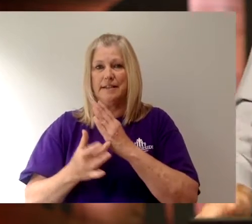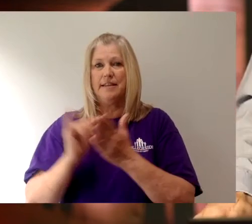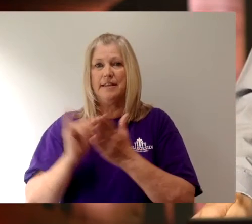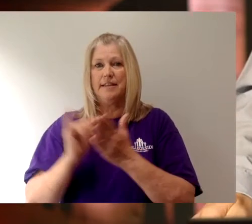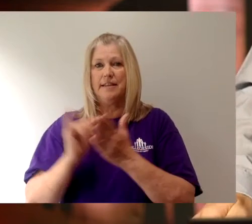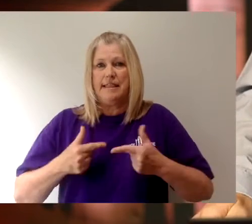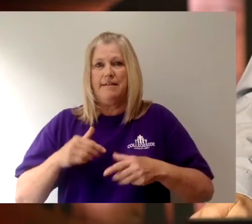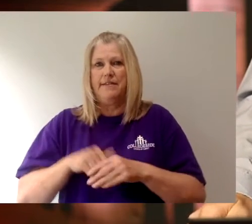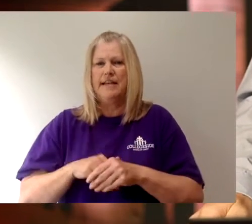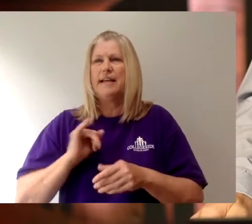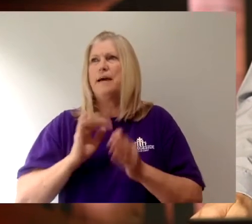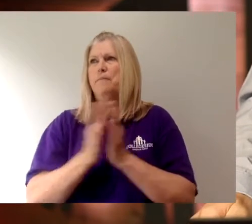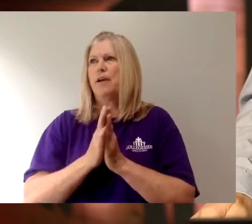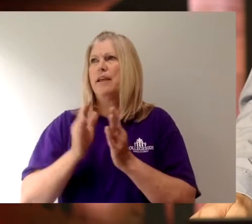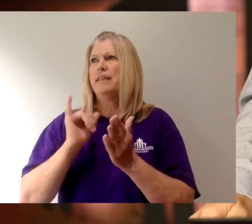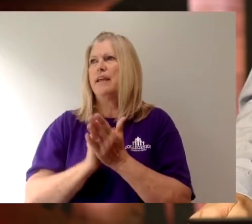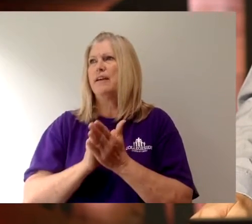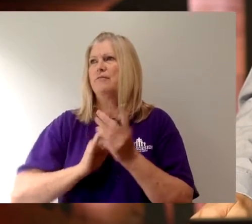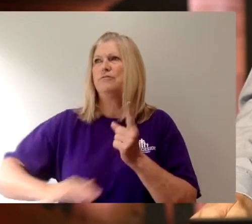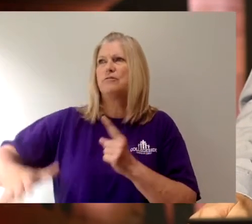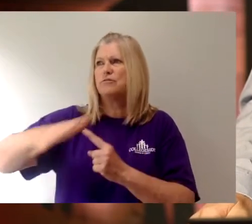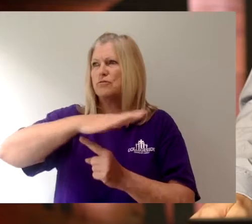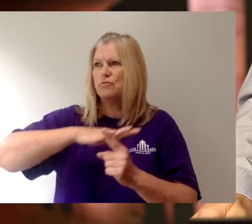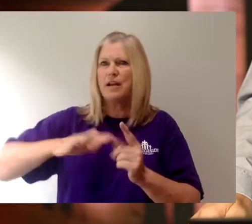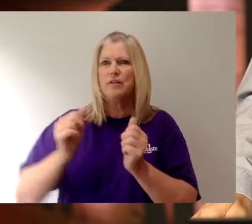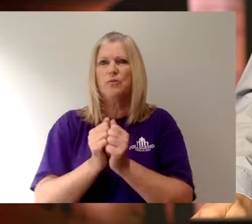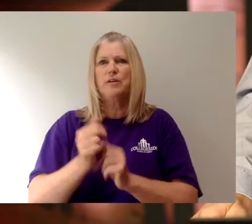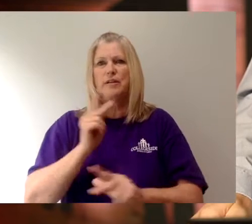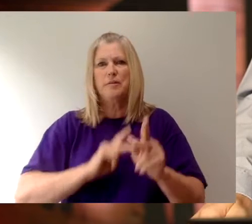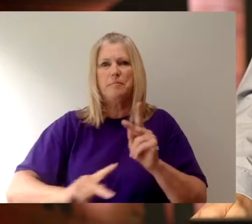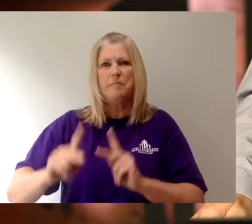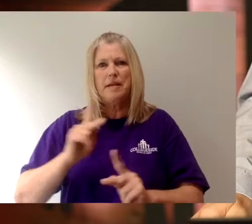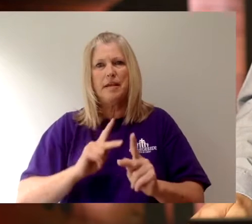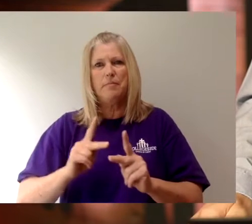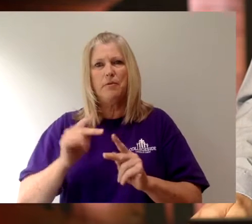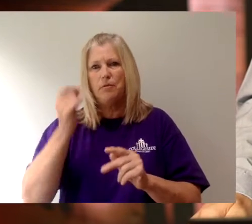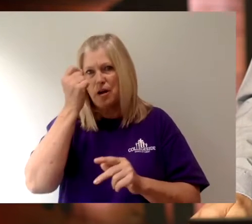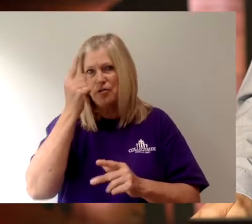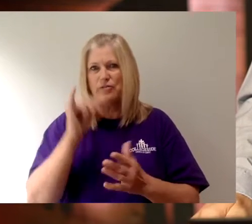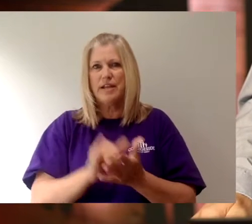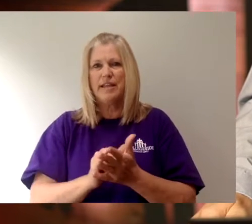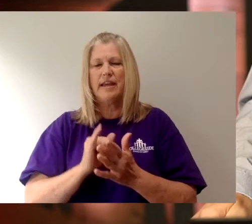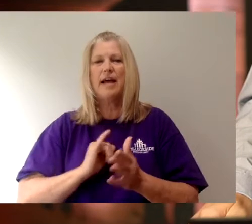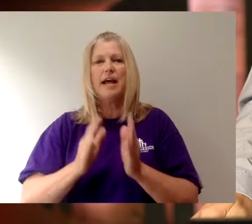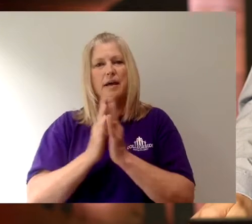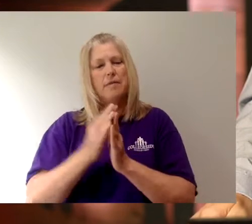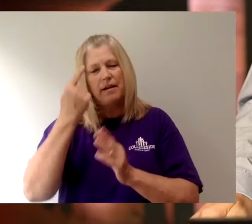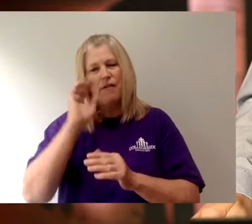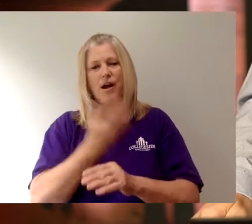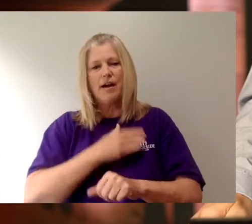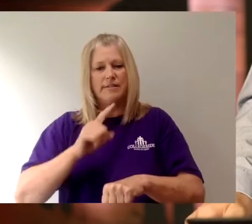just pray that you would surround us with people and with wisdom and discernment for that purpose. God, pray specifically for our time